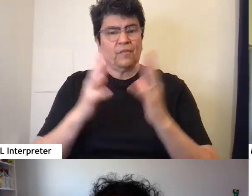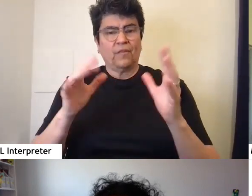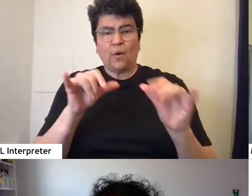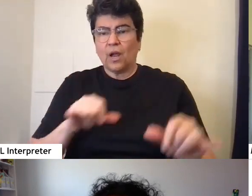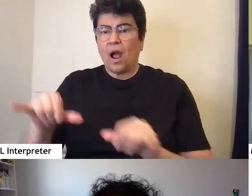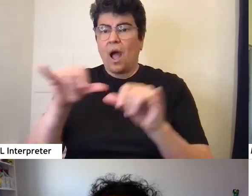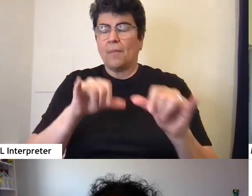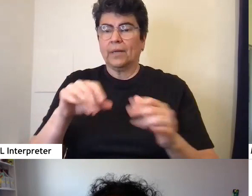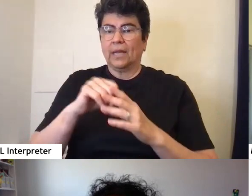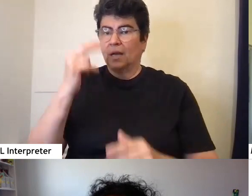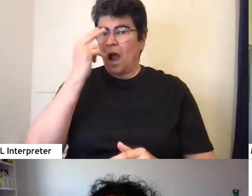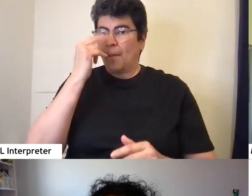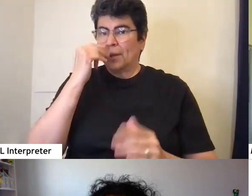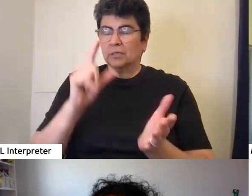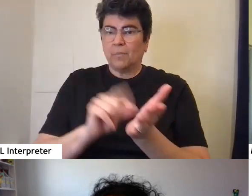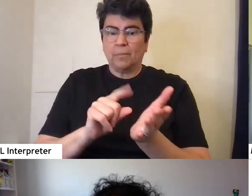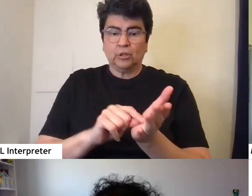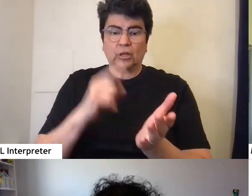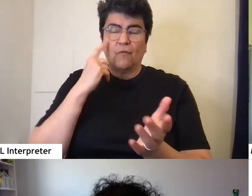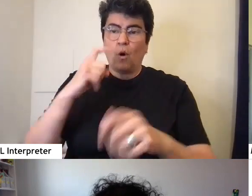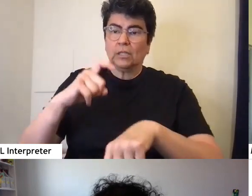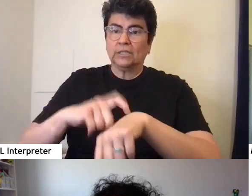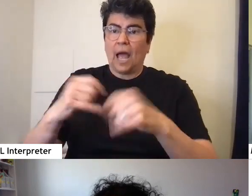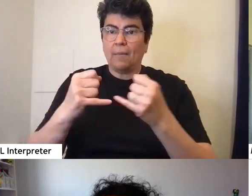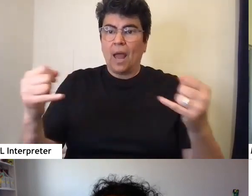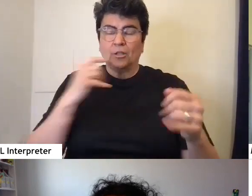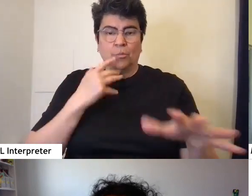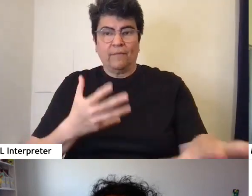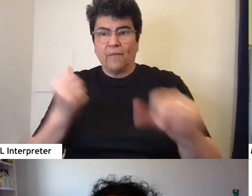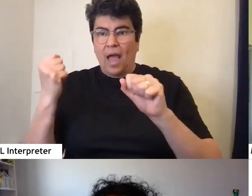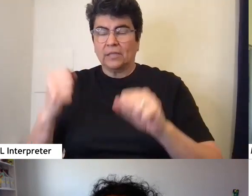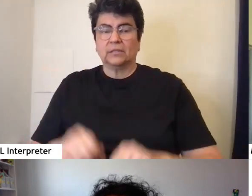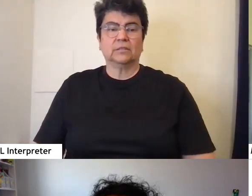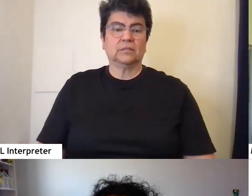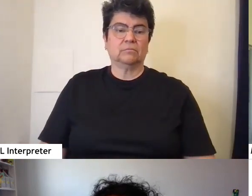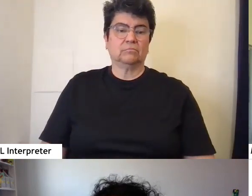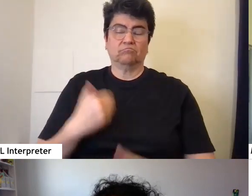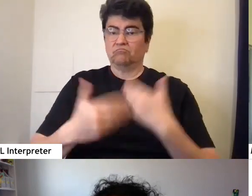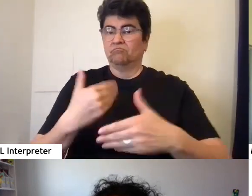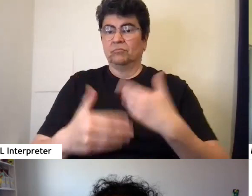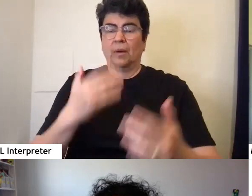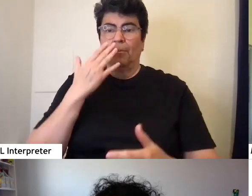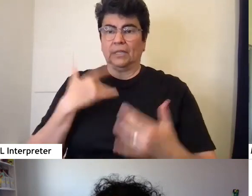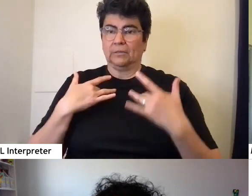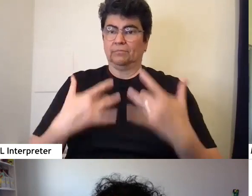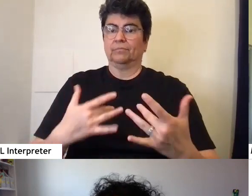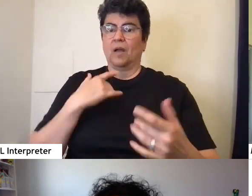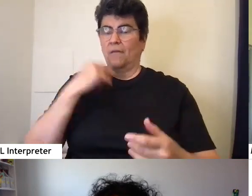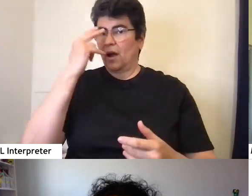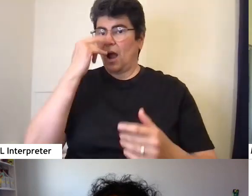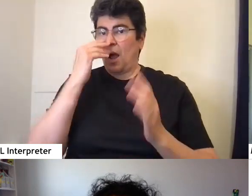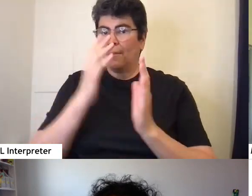comics publishing for the timelines to be very fast. And because of the nature of comics,